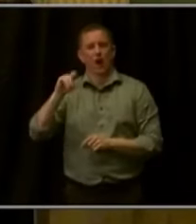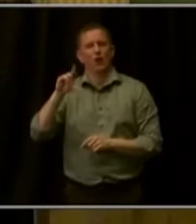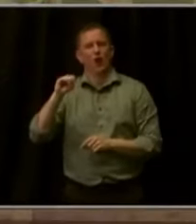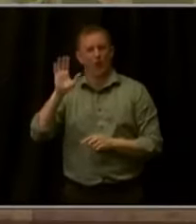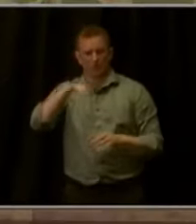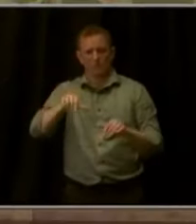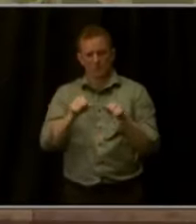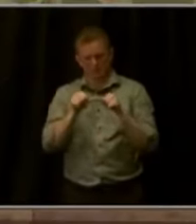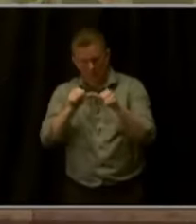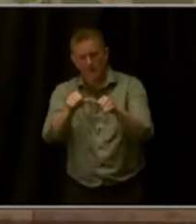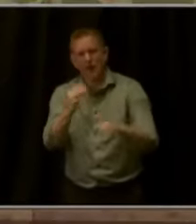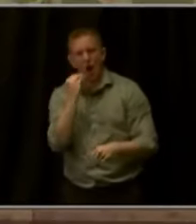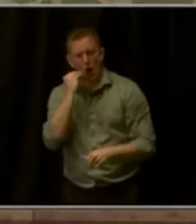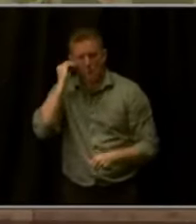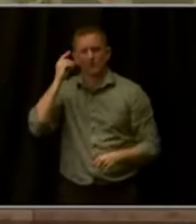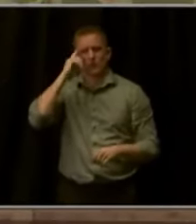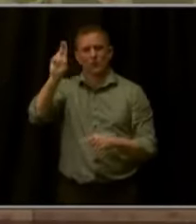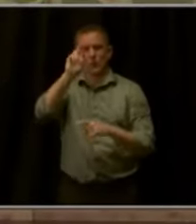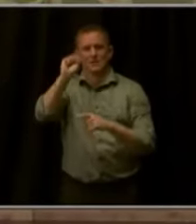Command.